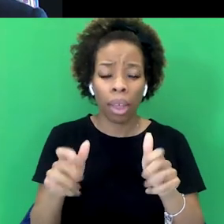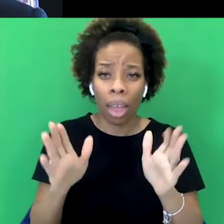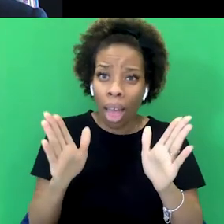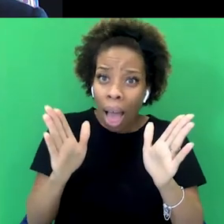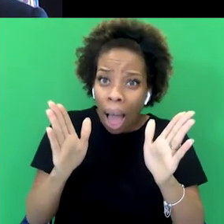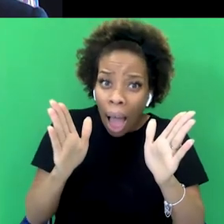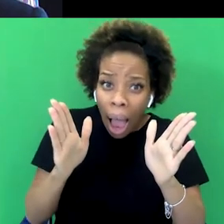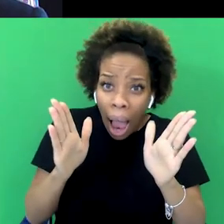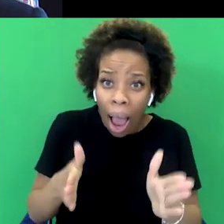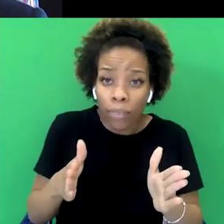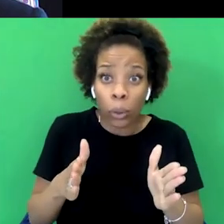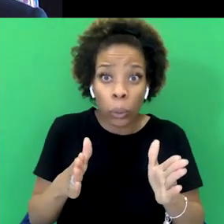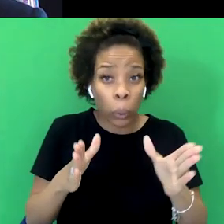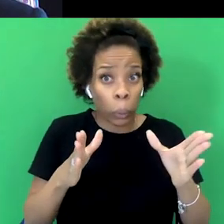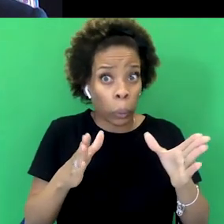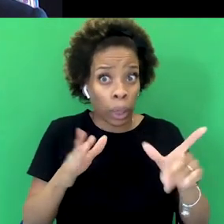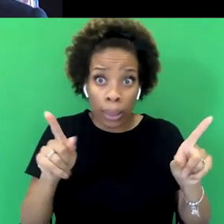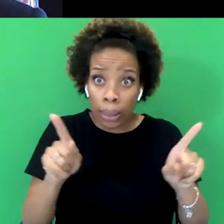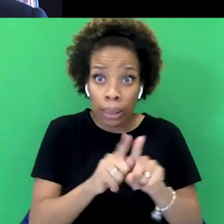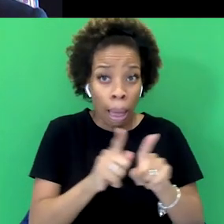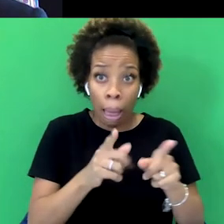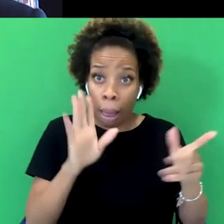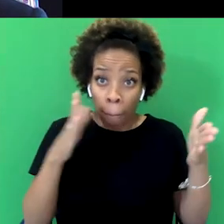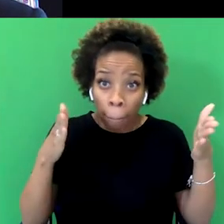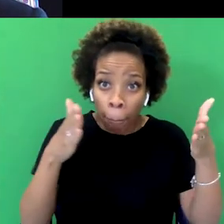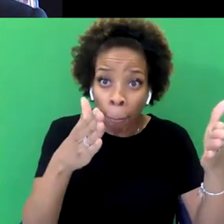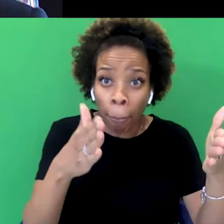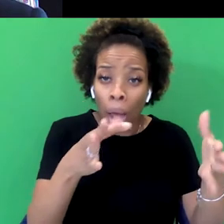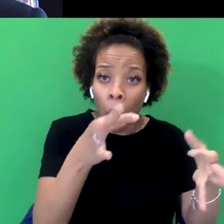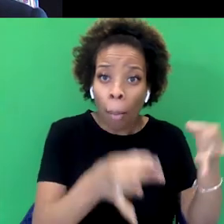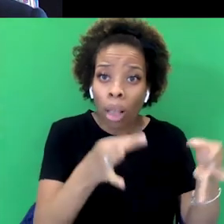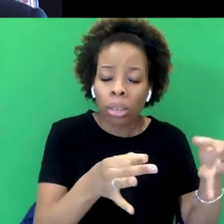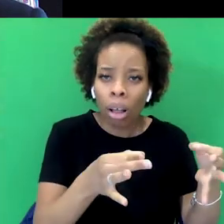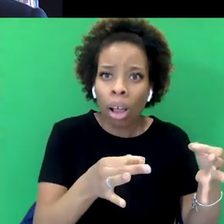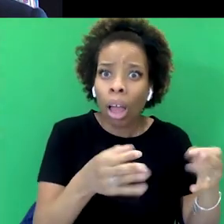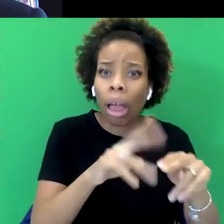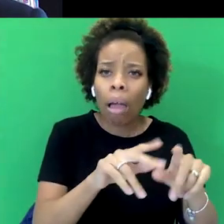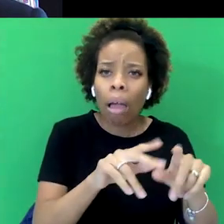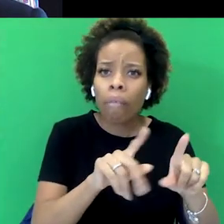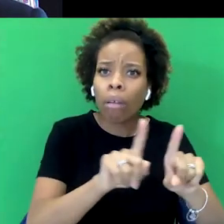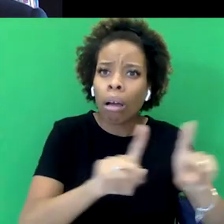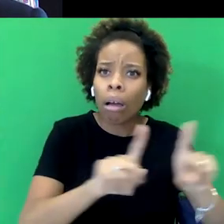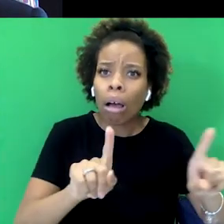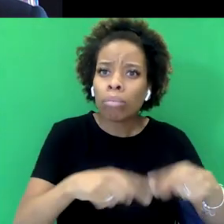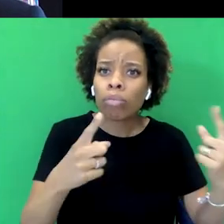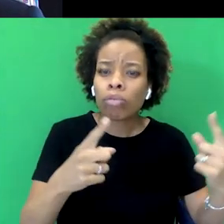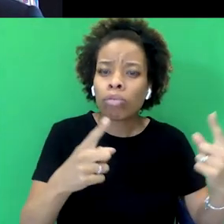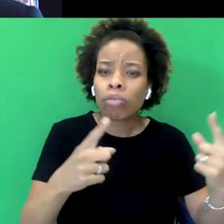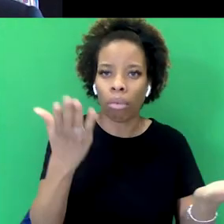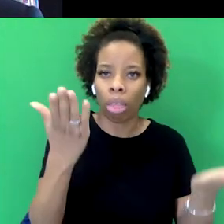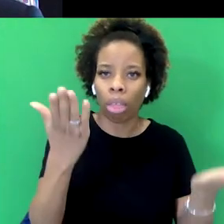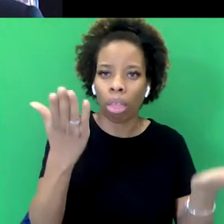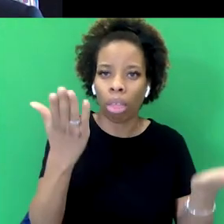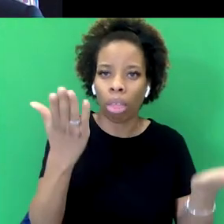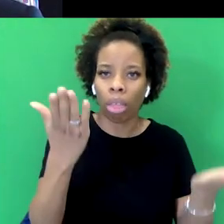one political position, or otherwise their position is invalid, is something that has happened over the ages. Yeah, it's been